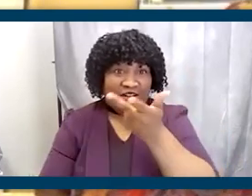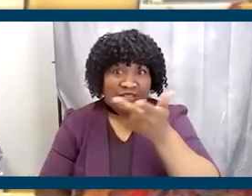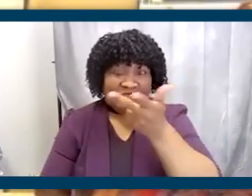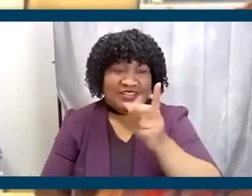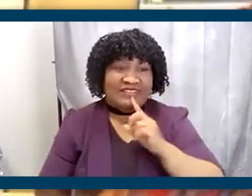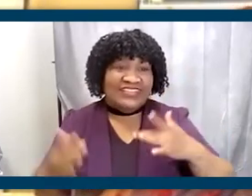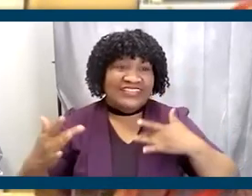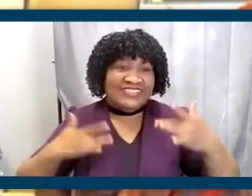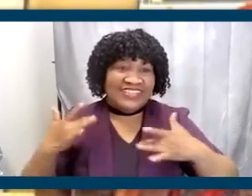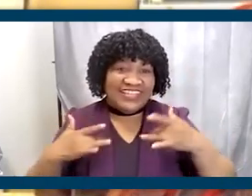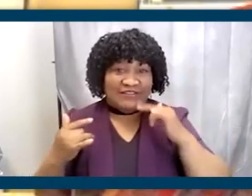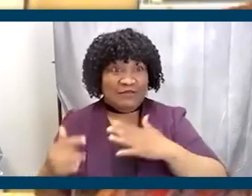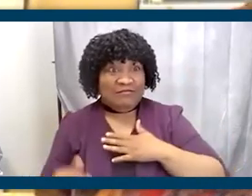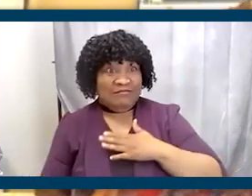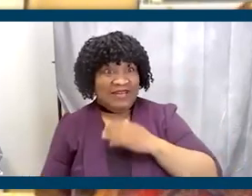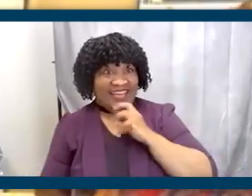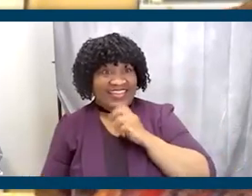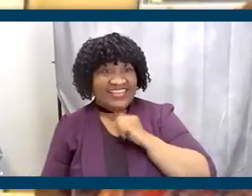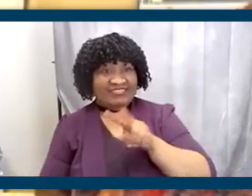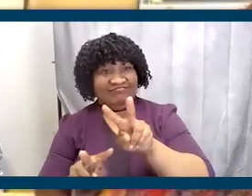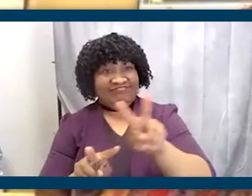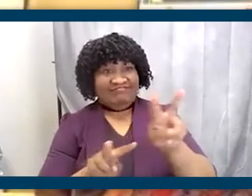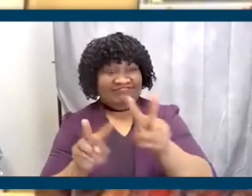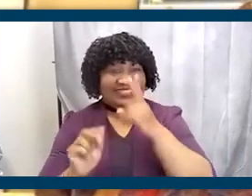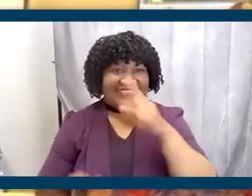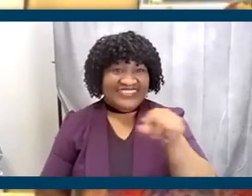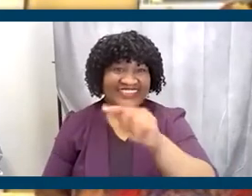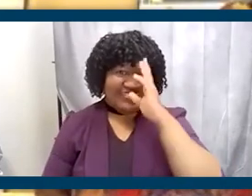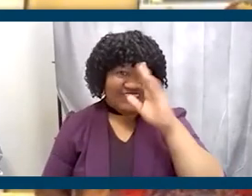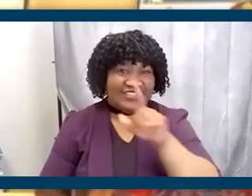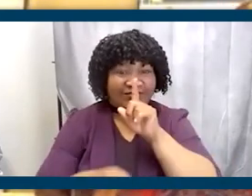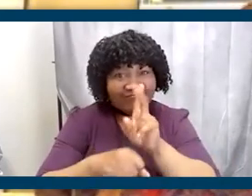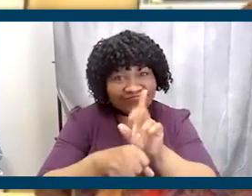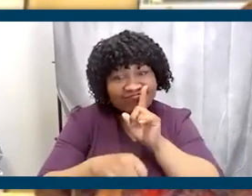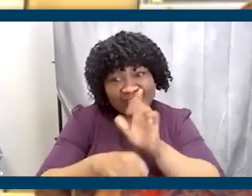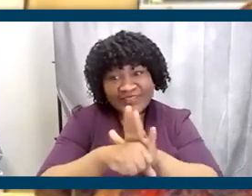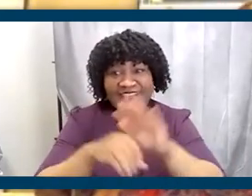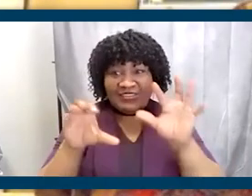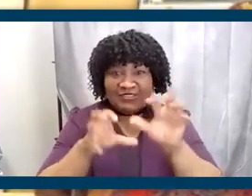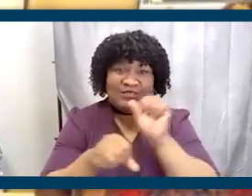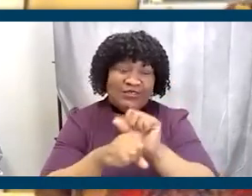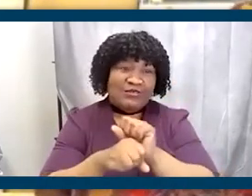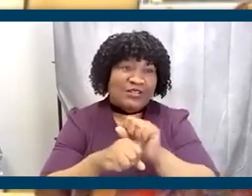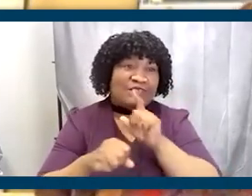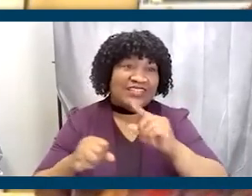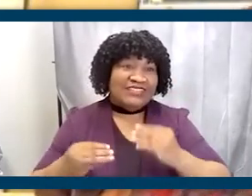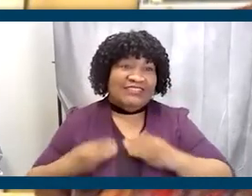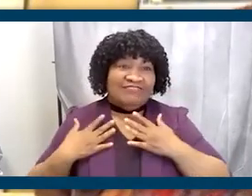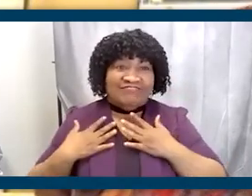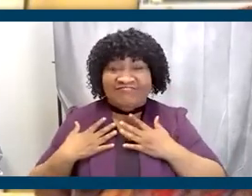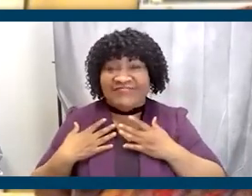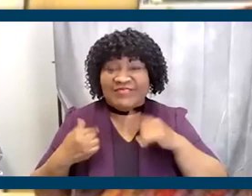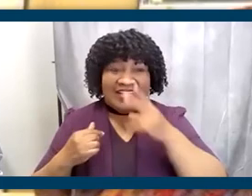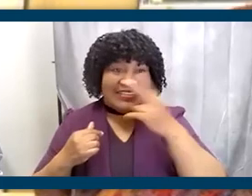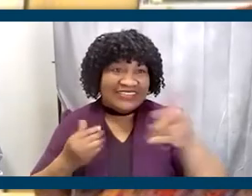exciting for someone my age to, to be able to see you and know that you're committed to doing the work. And, and that always inspires me when I run across my